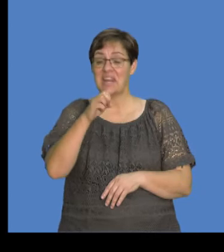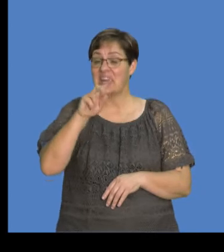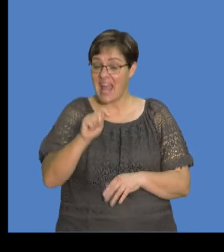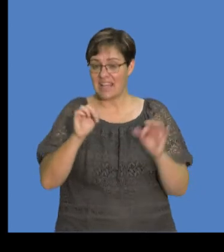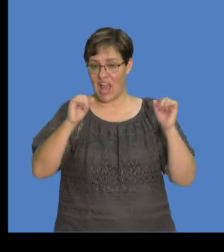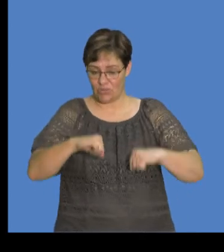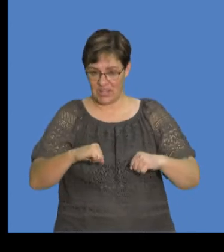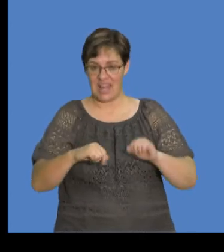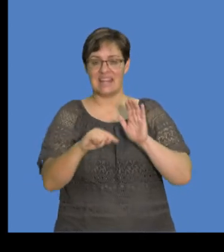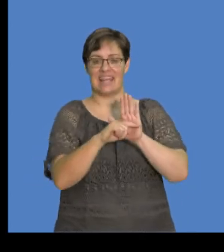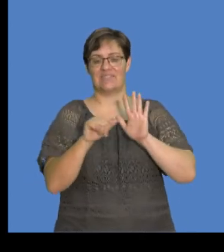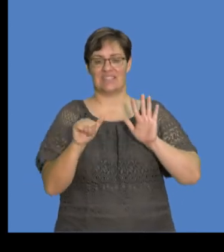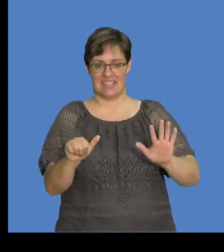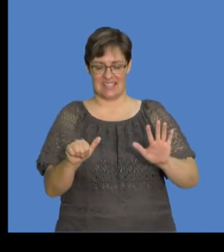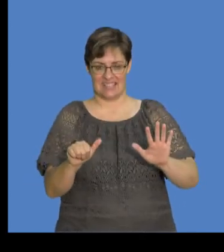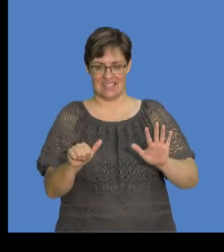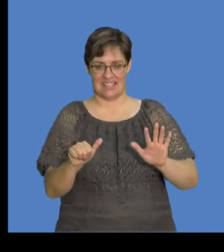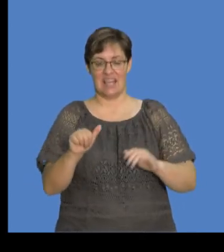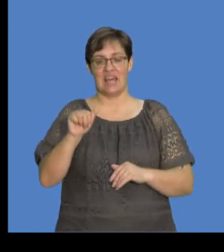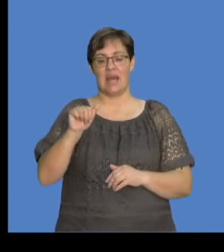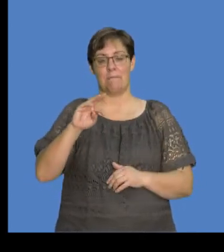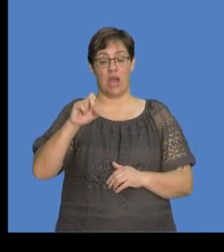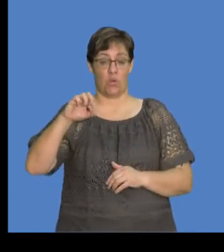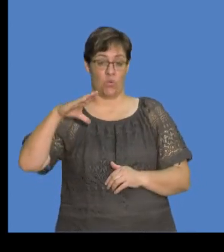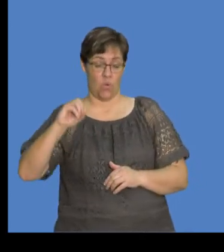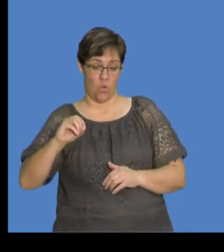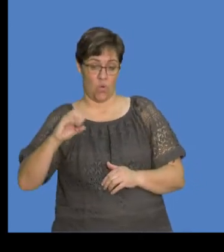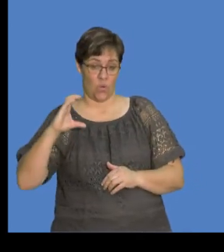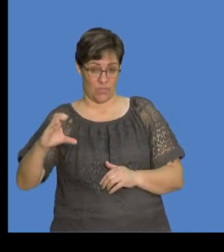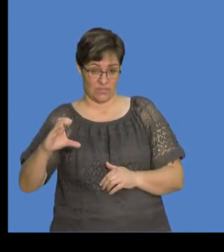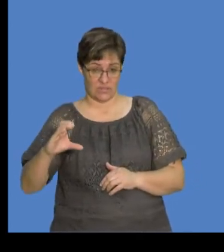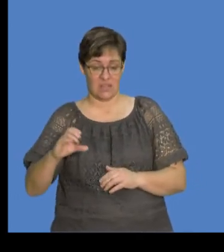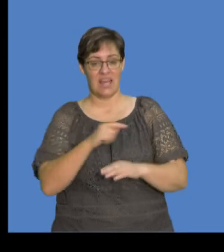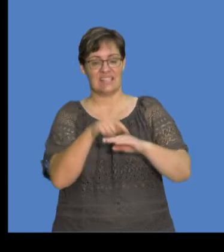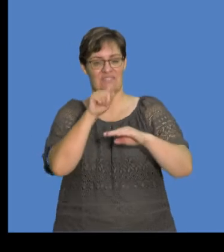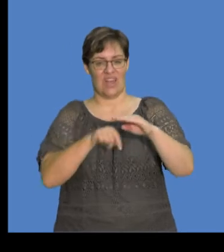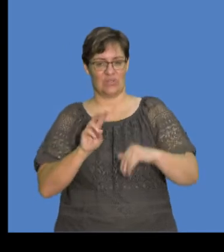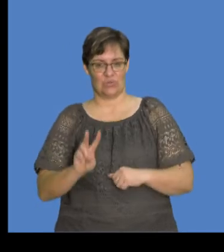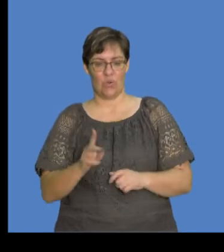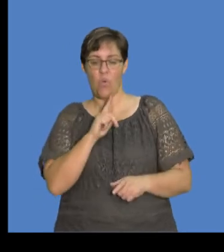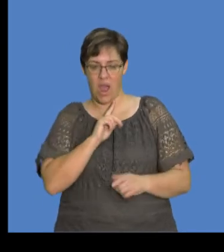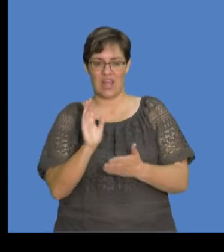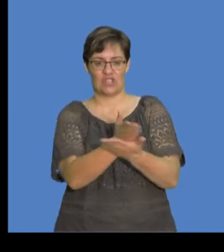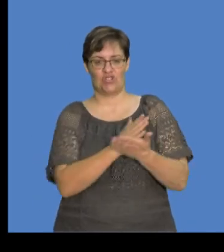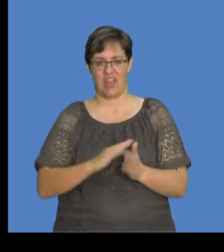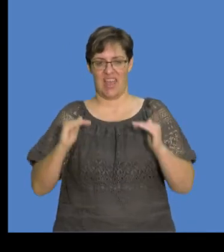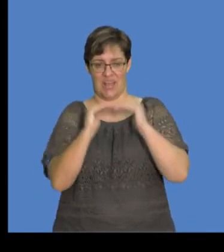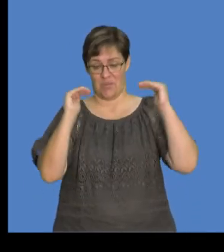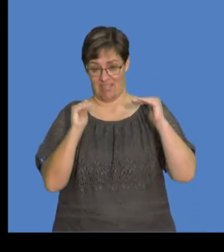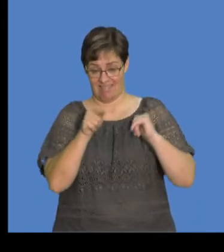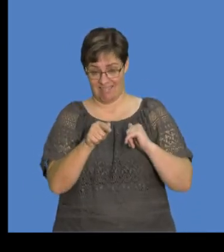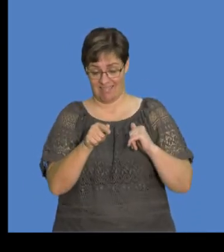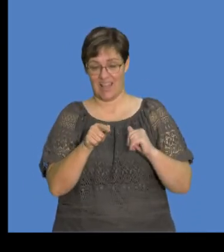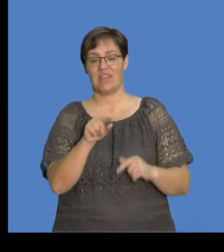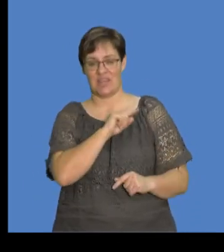net we agree that it's negative 6 microcoulombs, right, divided by 2 because charge is shared